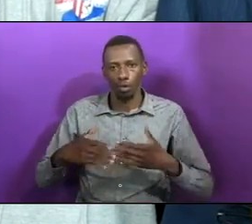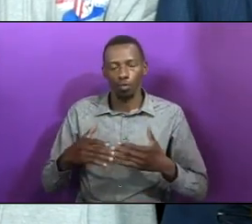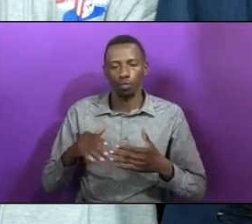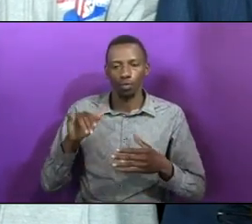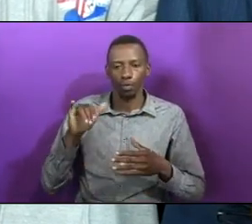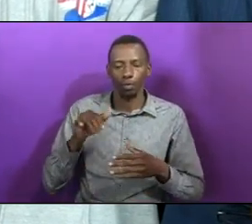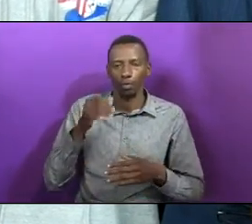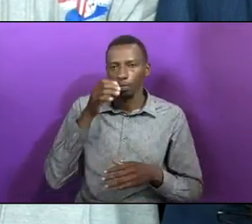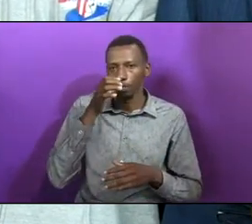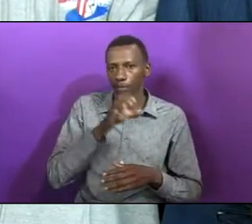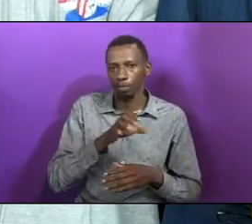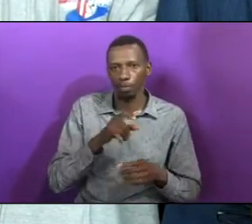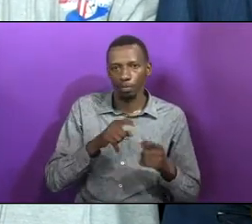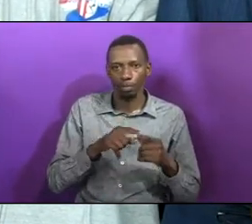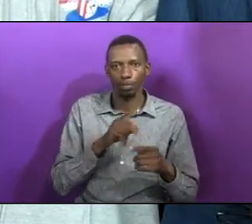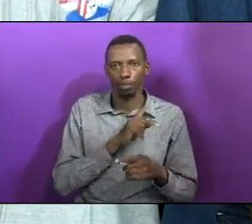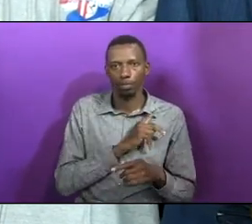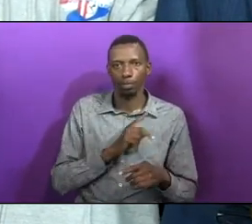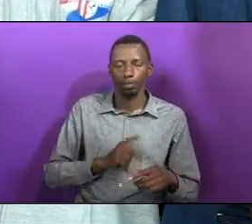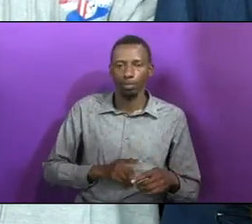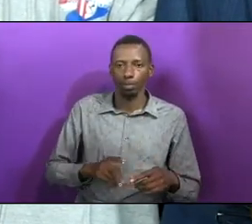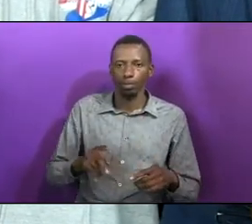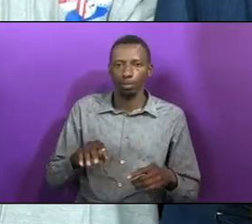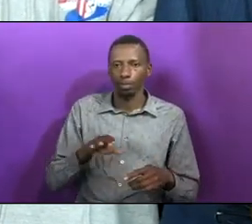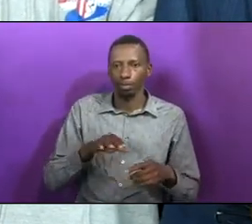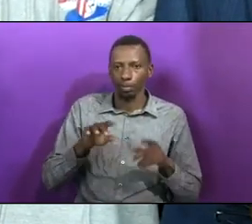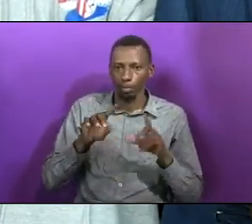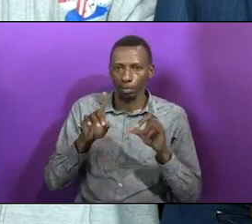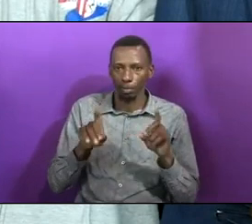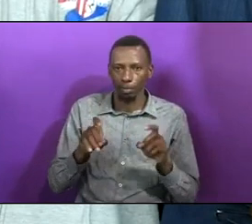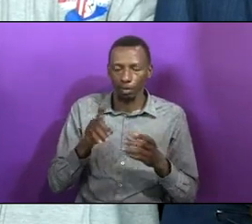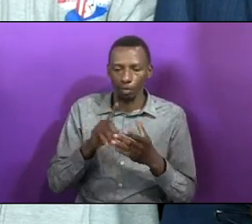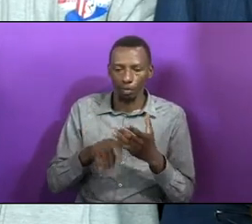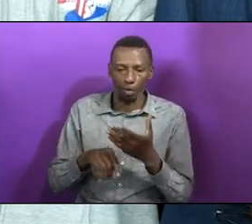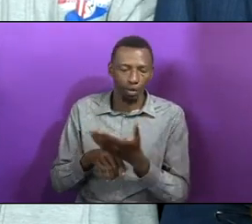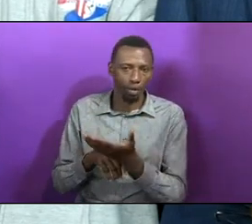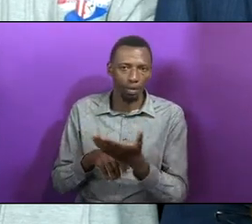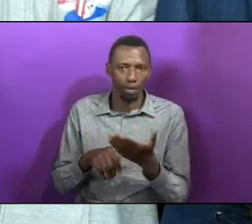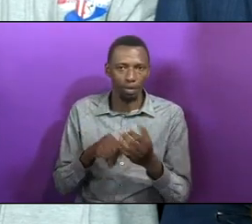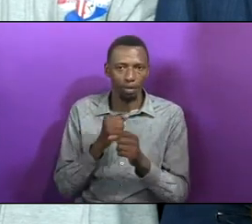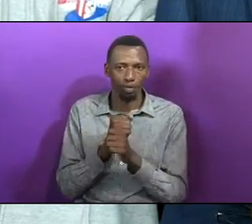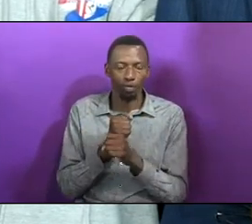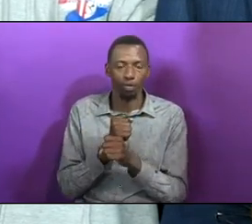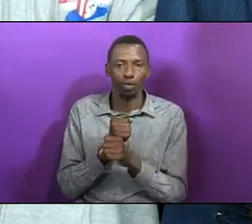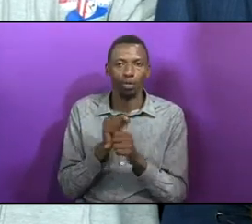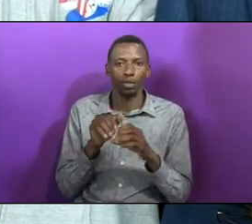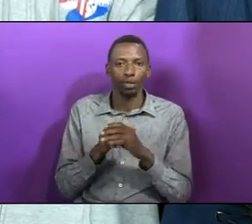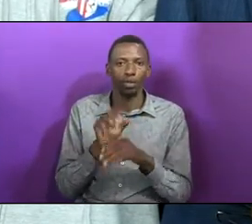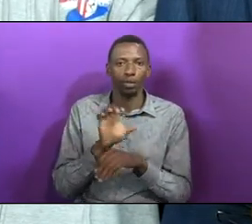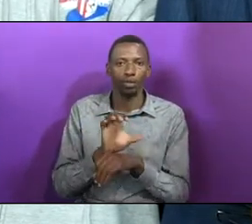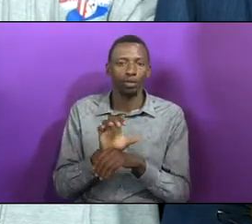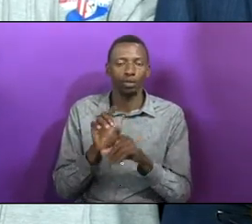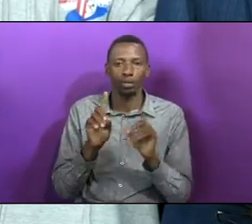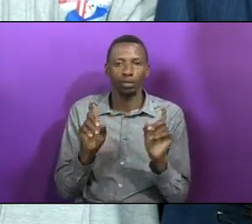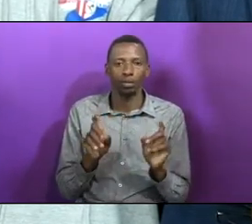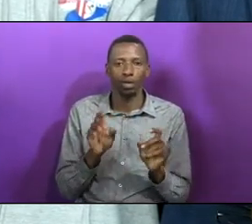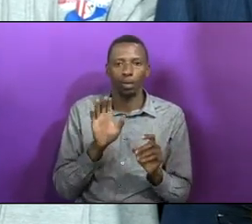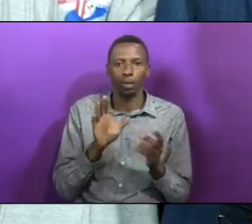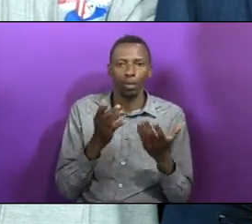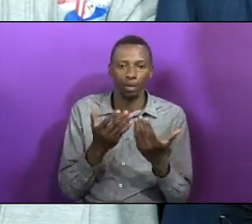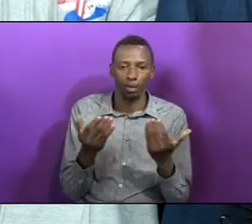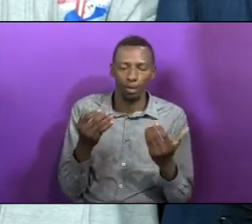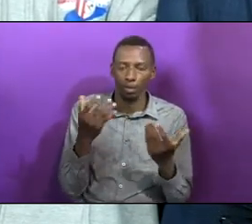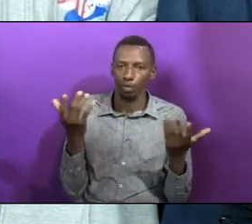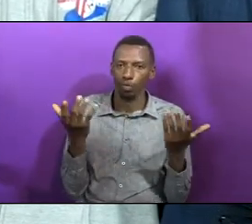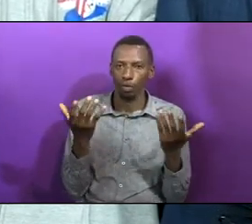What are they doing in the church for God as we speak? Where are our children? You look at it and you